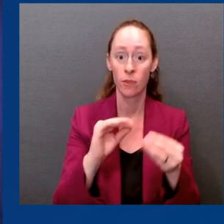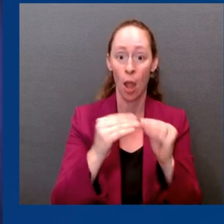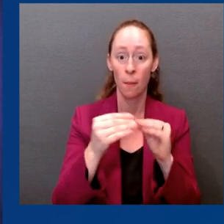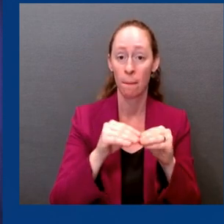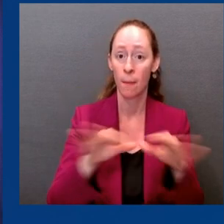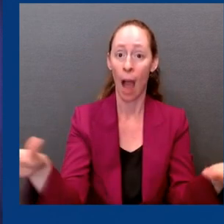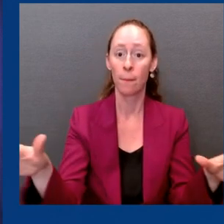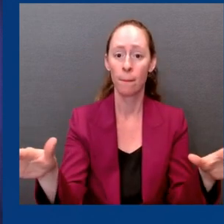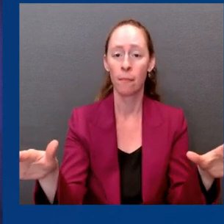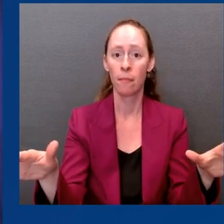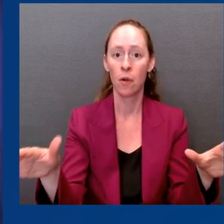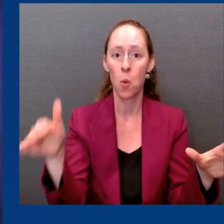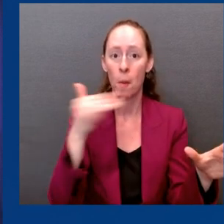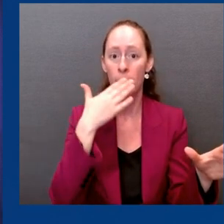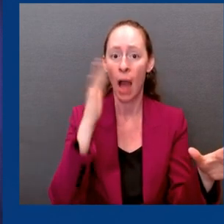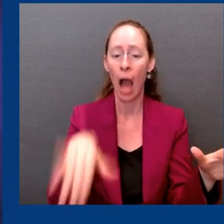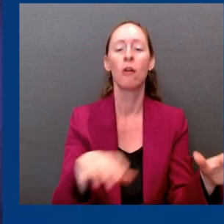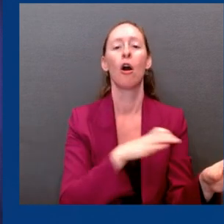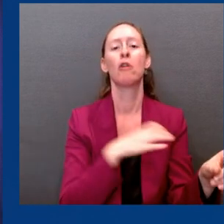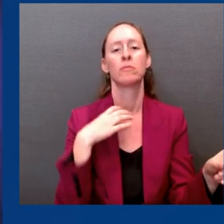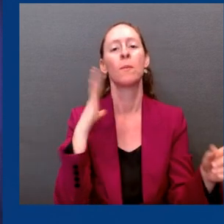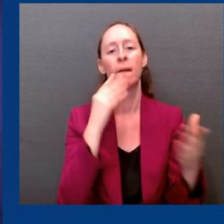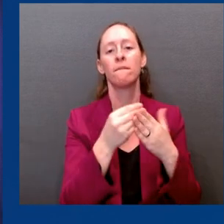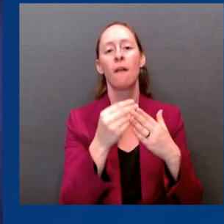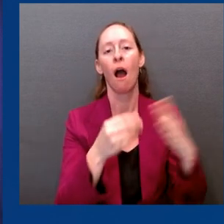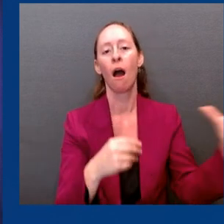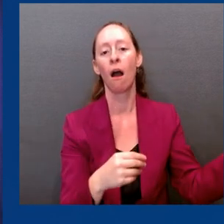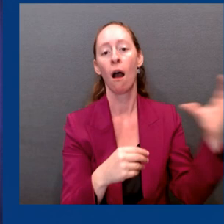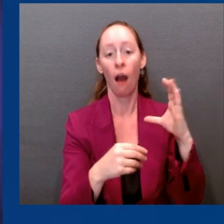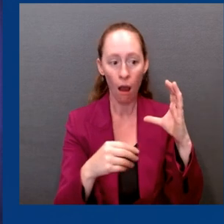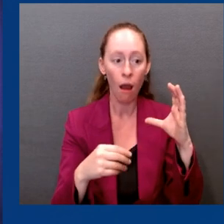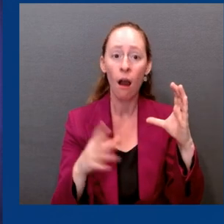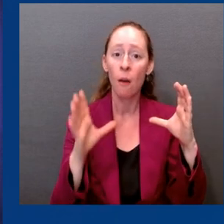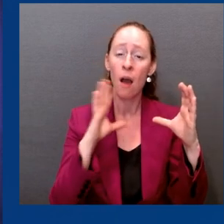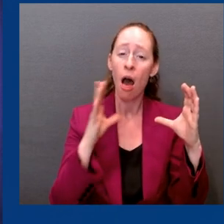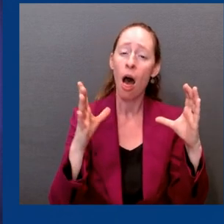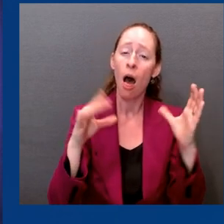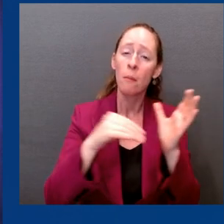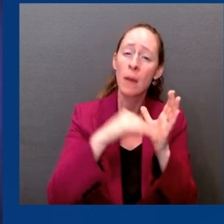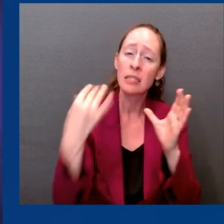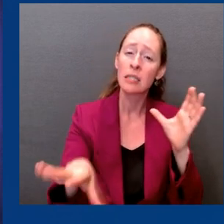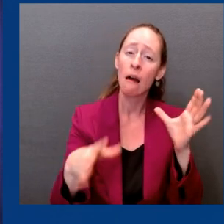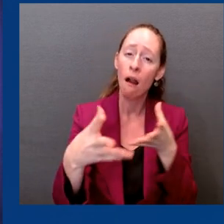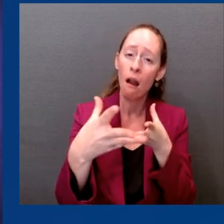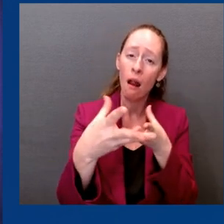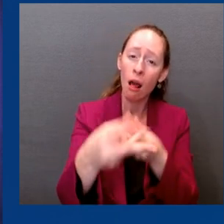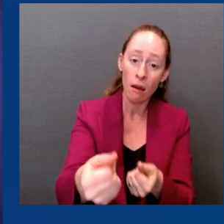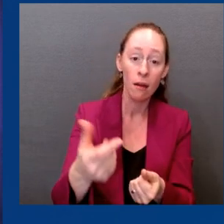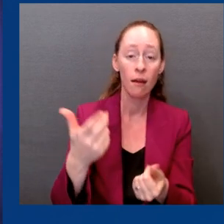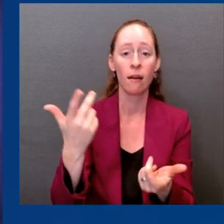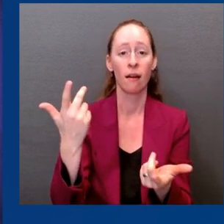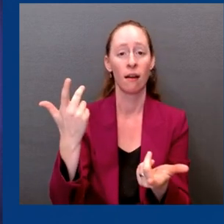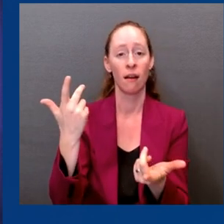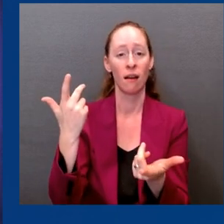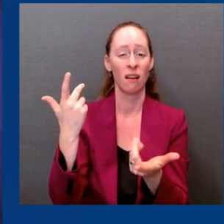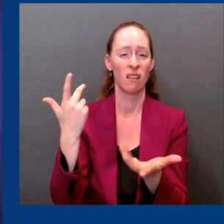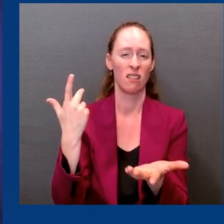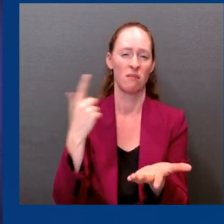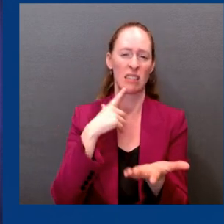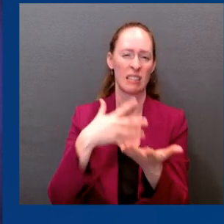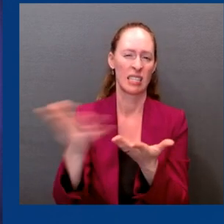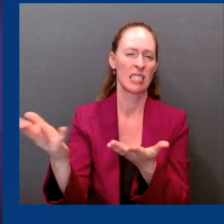taxpayer twice as much and will be less effective. One of the reasons to be prepared and to be on the front footing, as the secretary said,